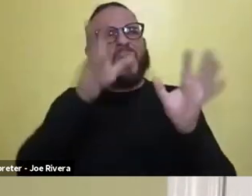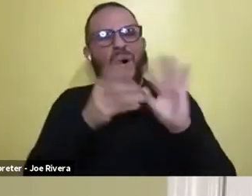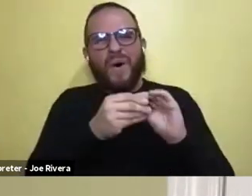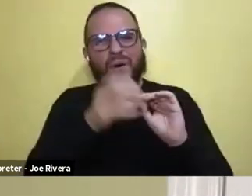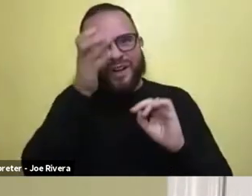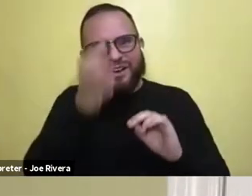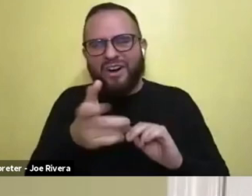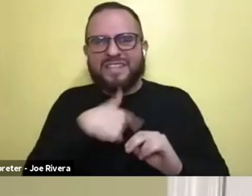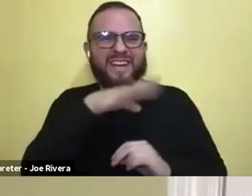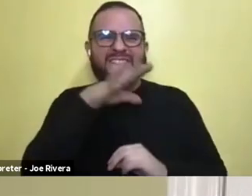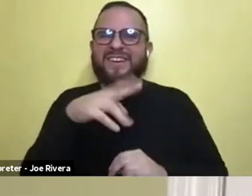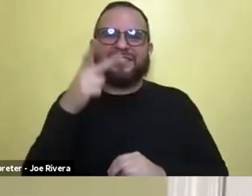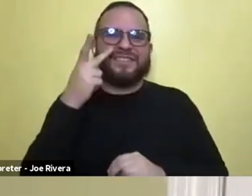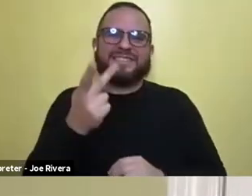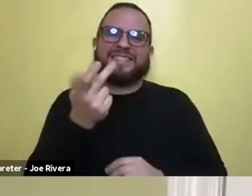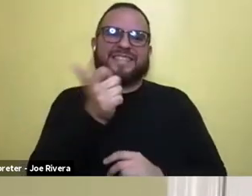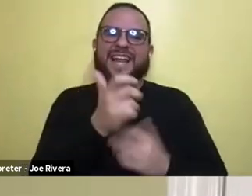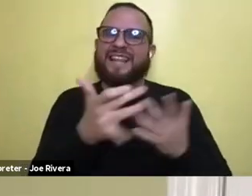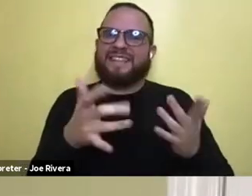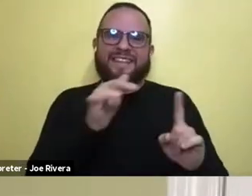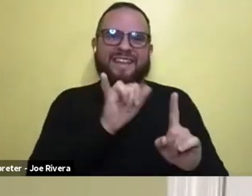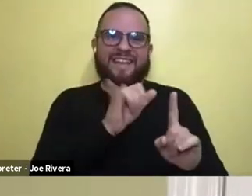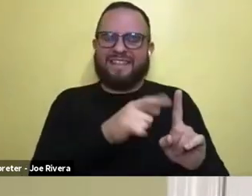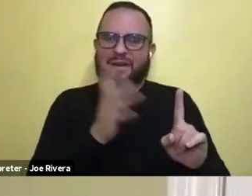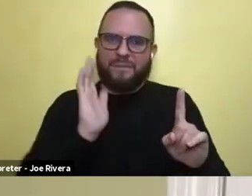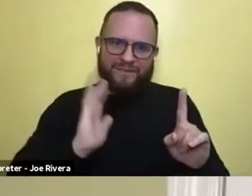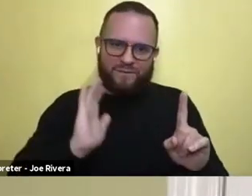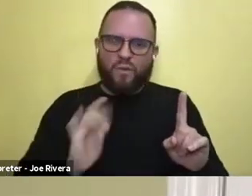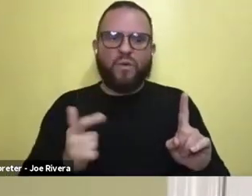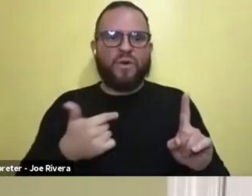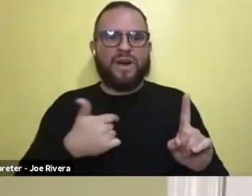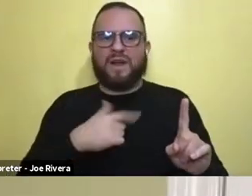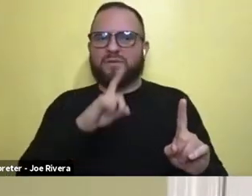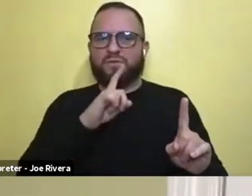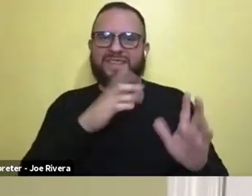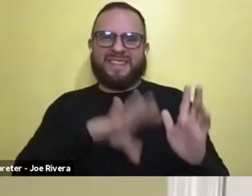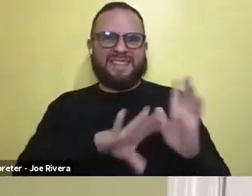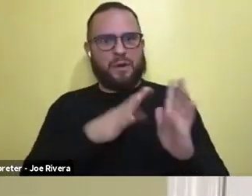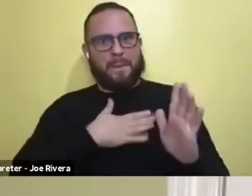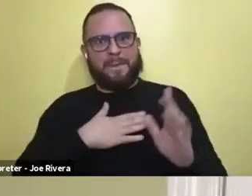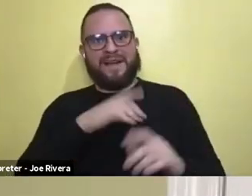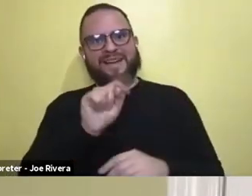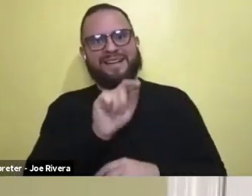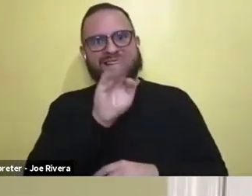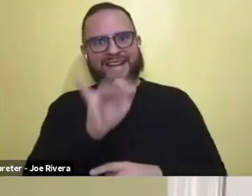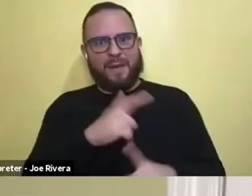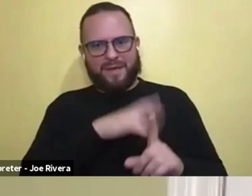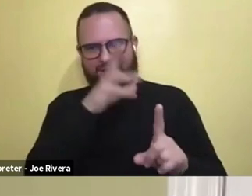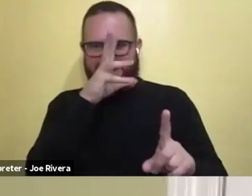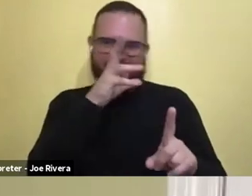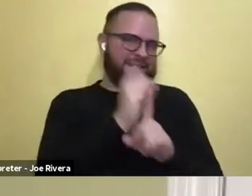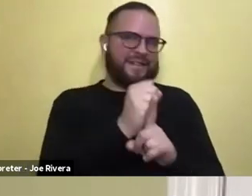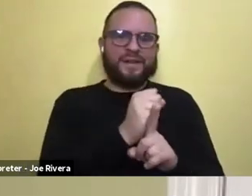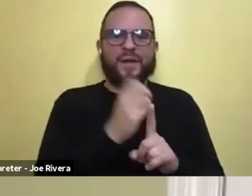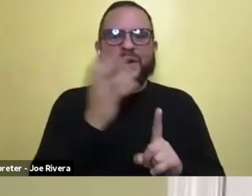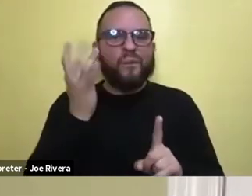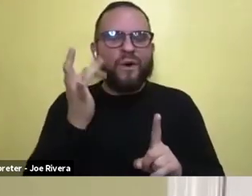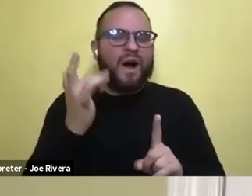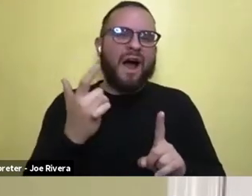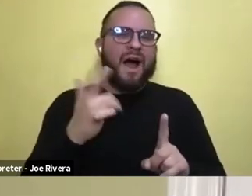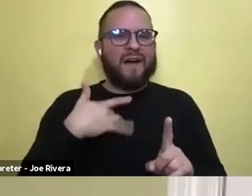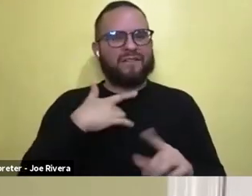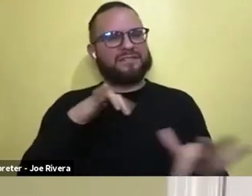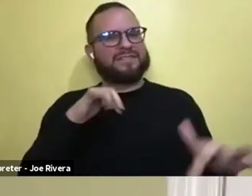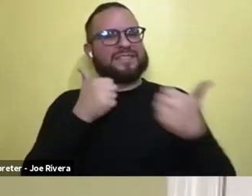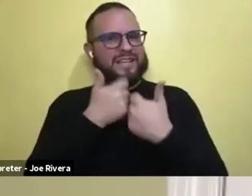never seen anything like it before and I was drawn to my character Tabby because it presented a challenge for me as an actor.